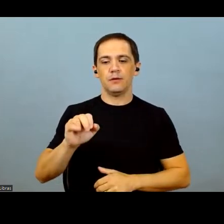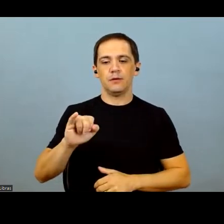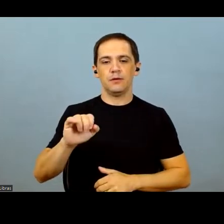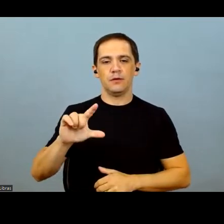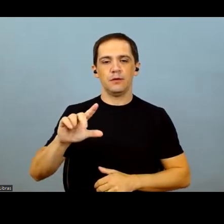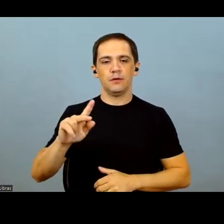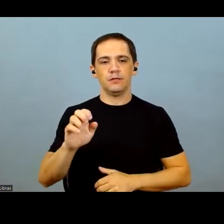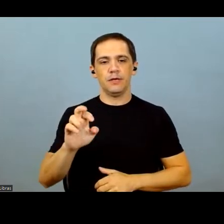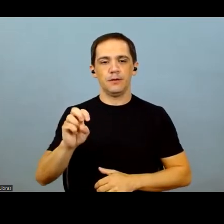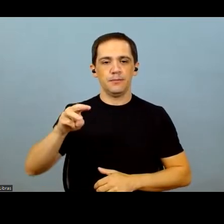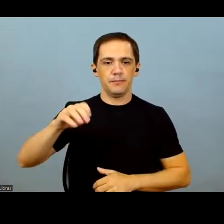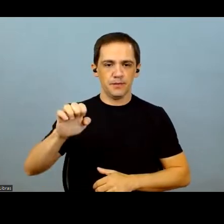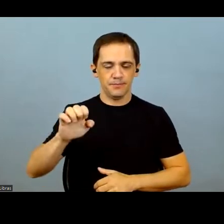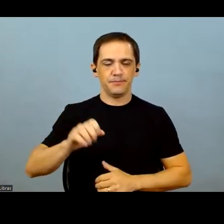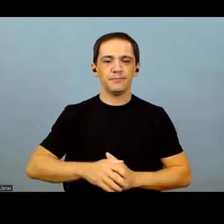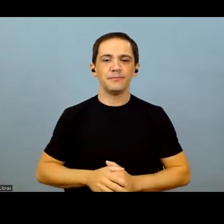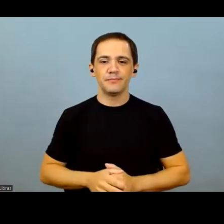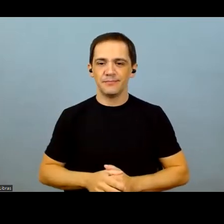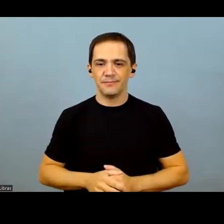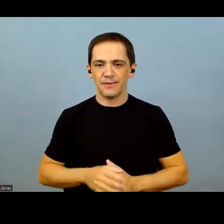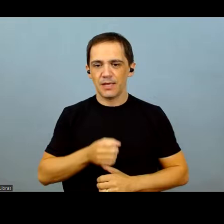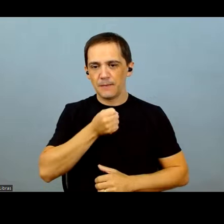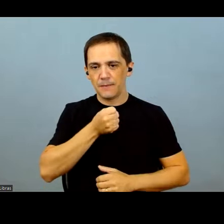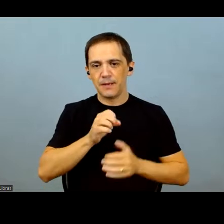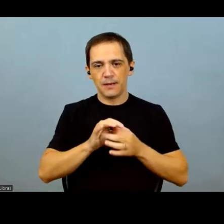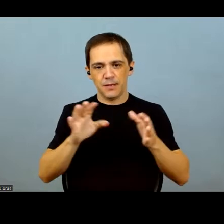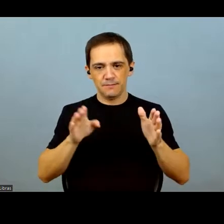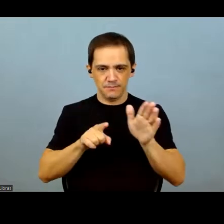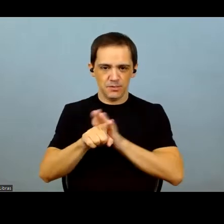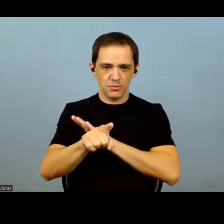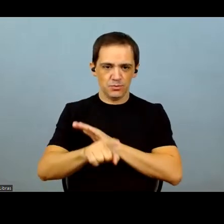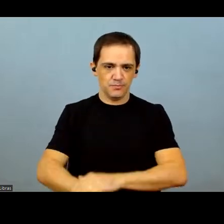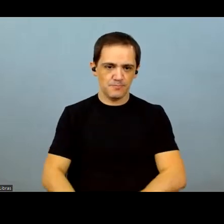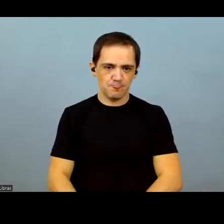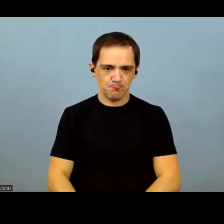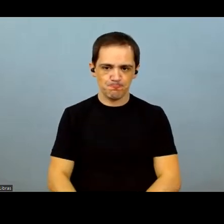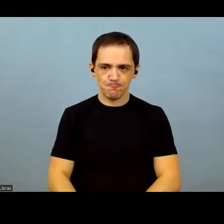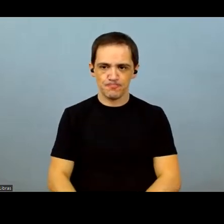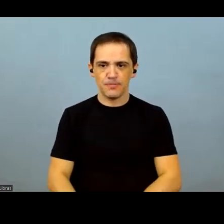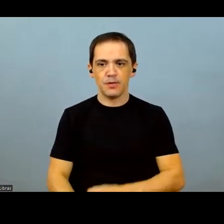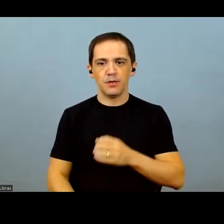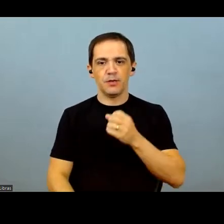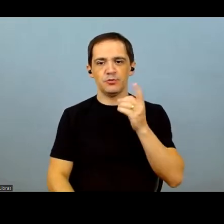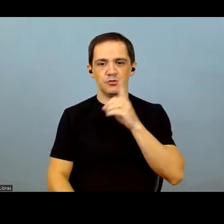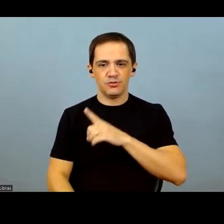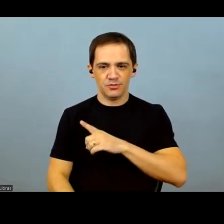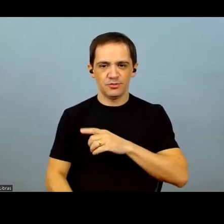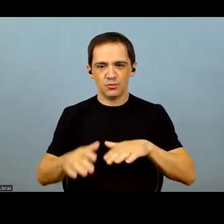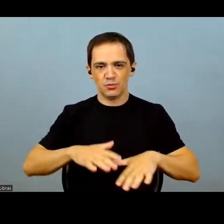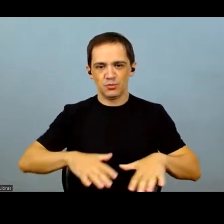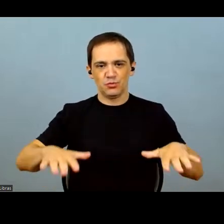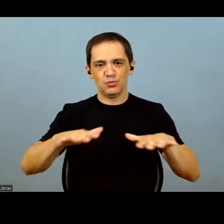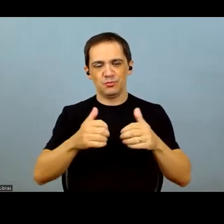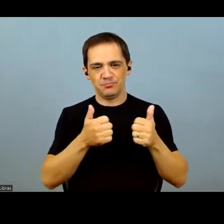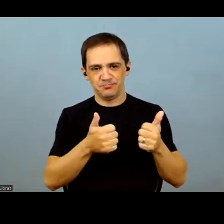We have a question from Guilherme Palhares, Bank of America. You may proceed, sir. Open your microphone, if you please. Good